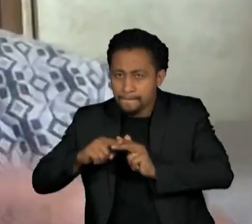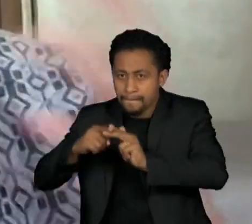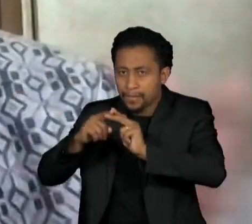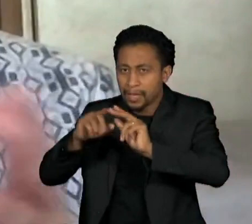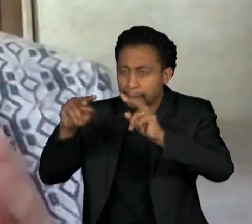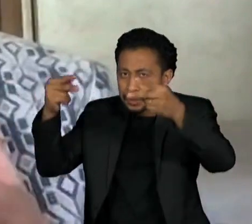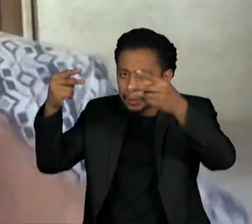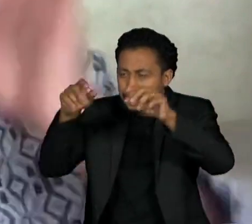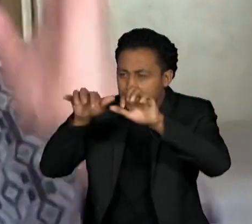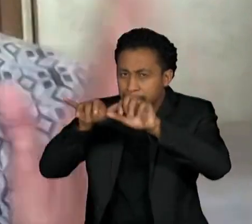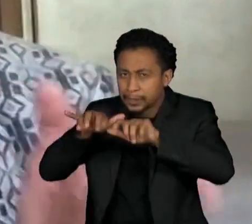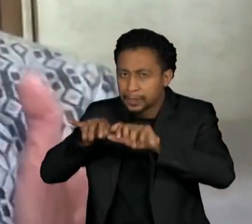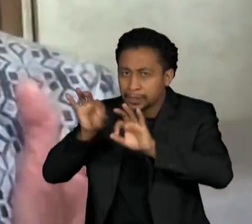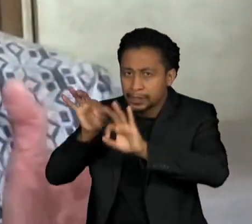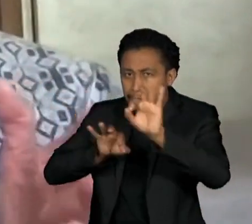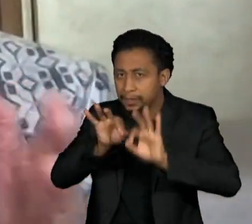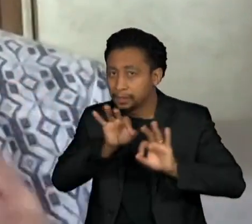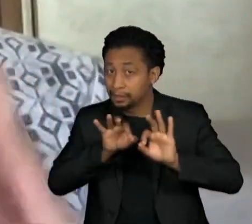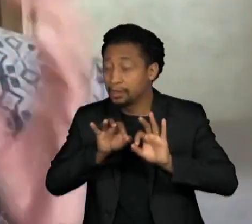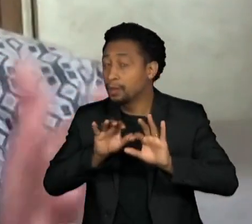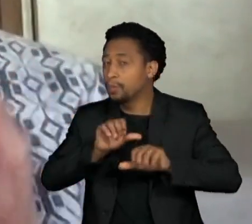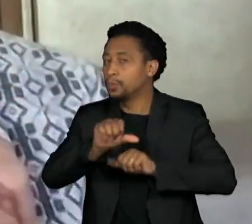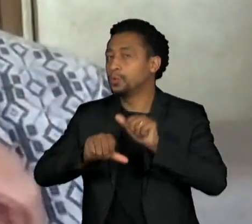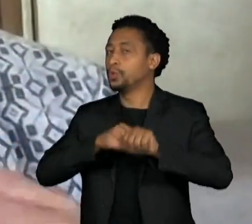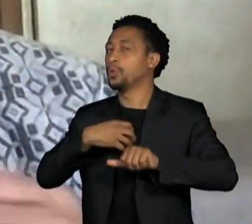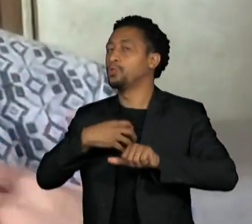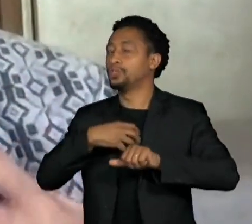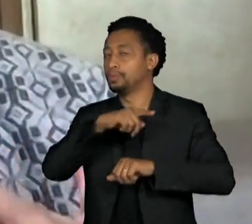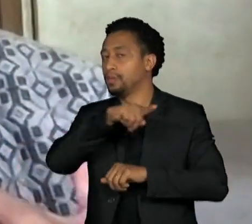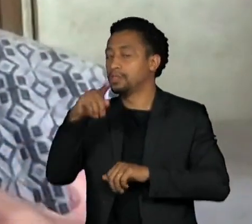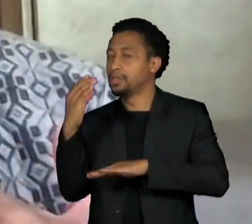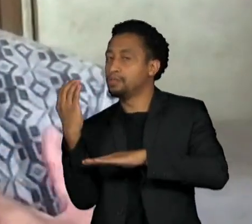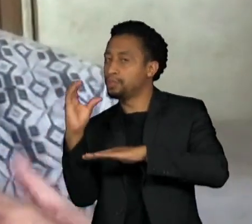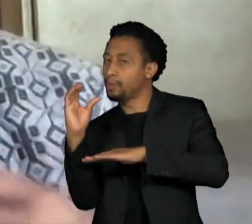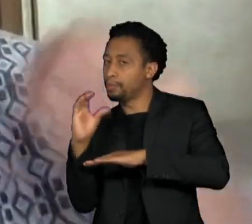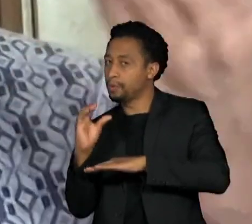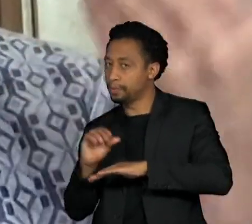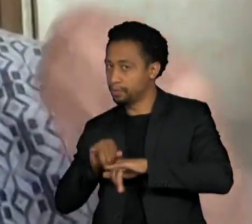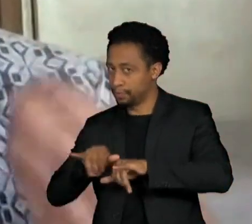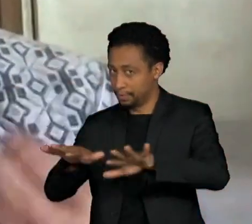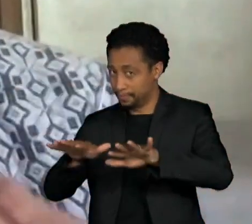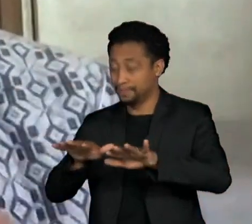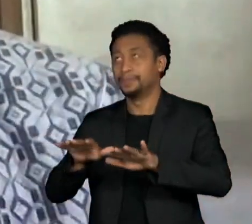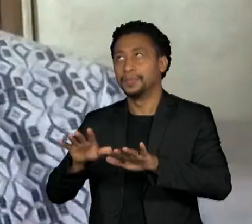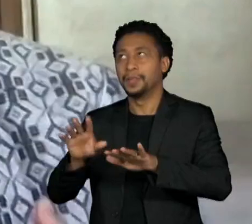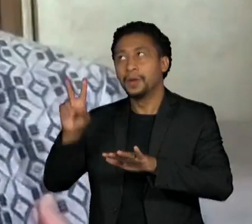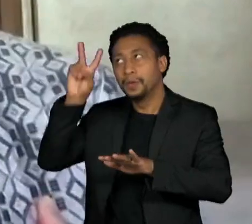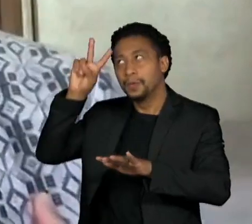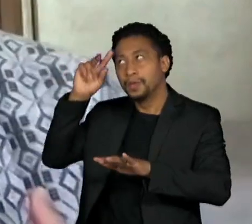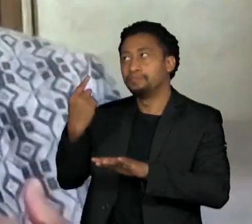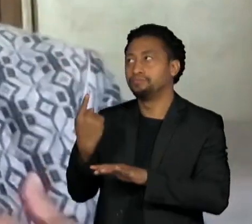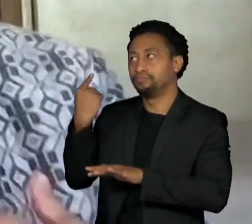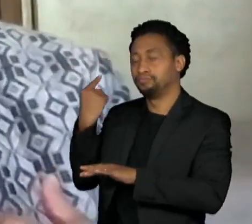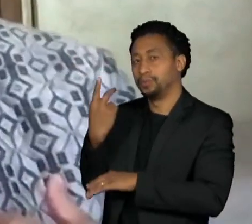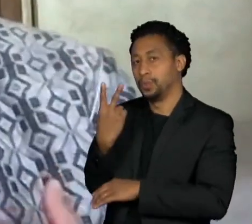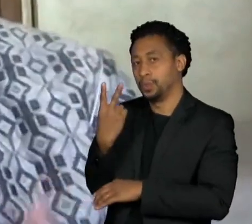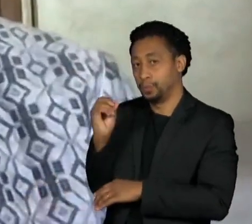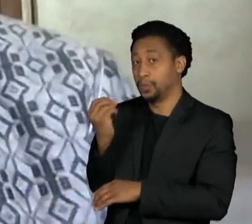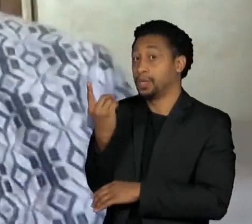You know, let me go back to 2014. 2014 is when the meta-narratives were introduced.